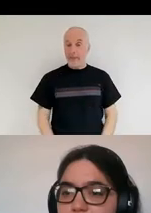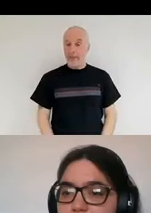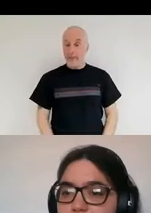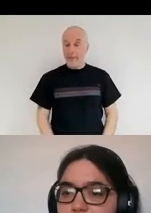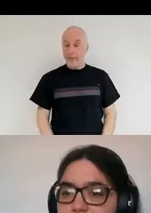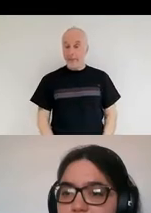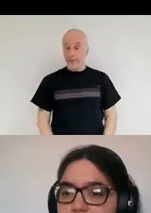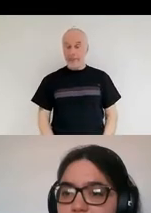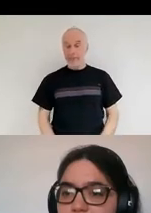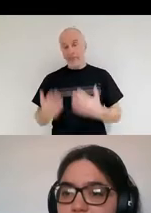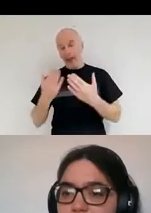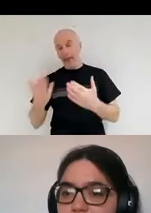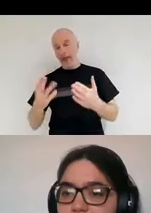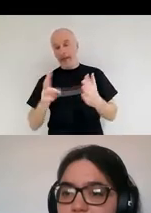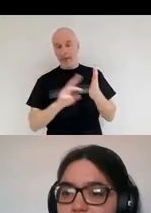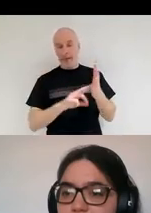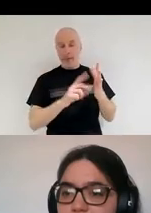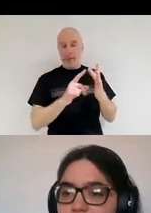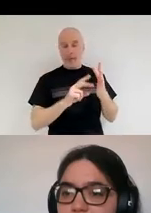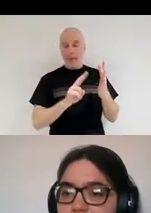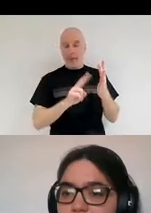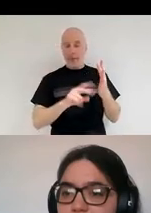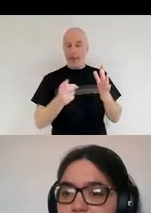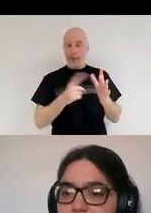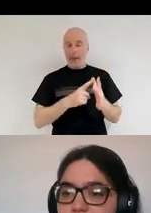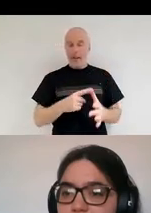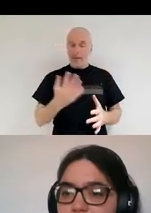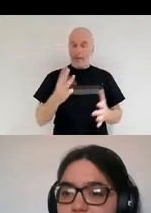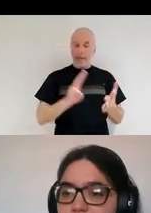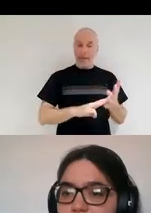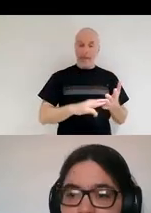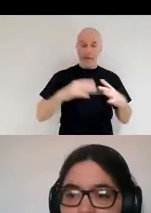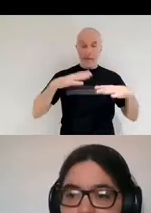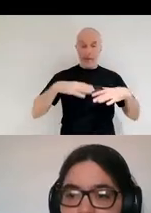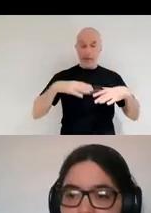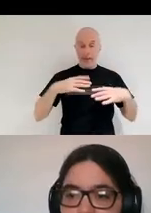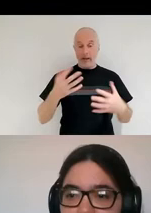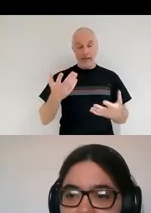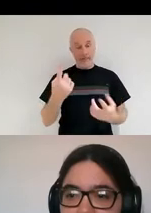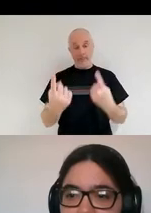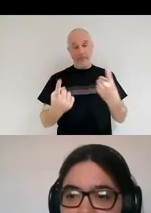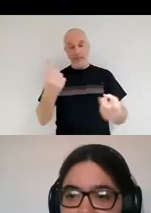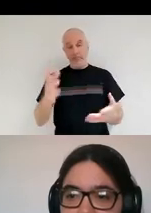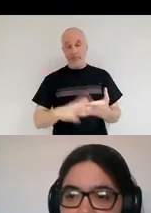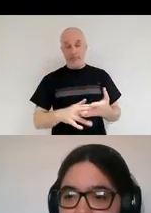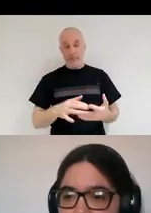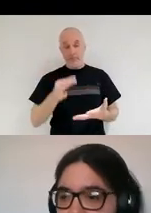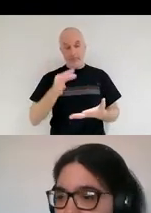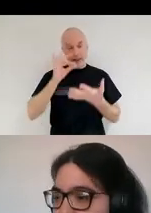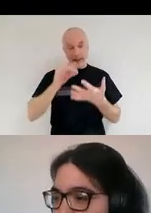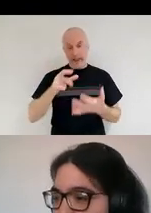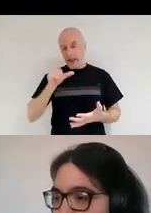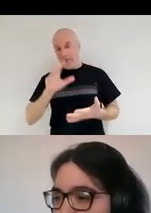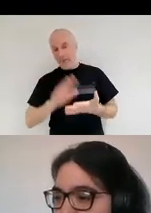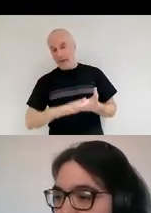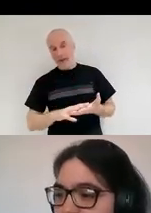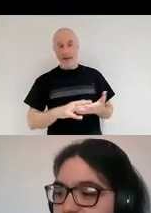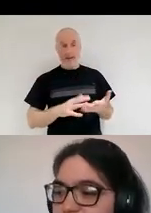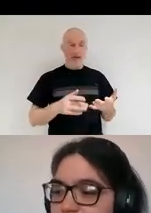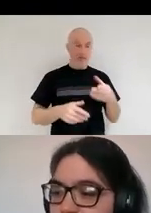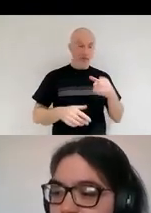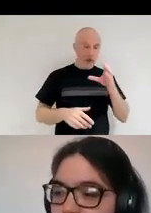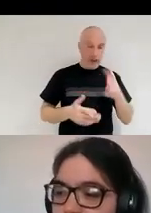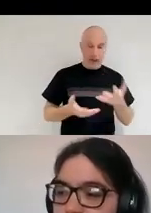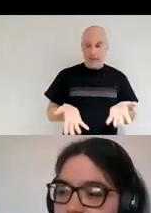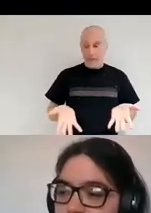Thank you, Nina. Yeah, we'll just take a five minute break. So for everybody, if you want to go and refill your glasses, which is an opportune moment